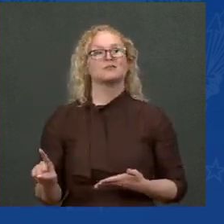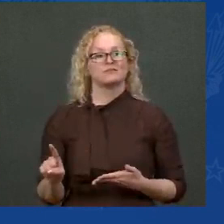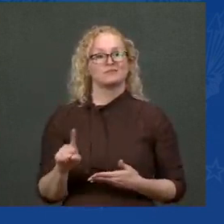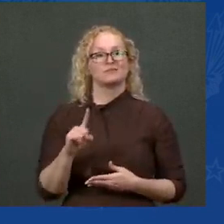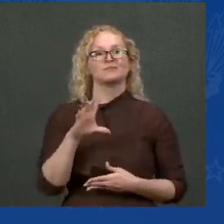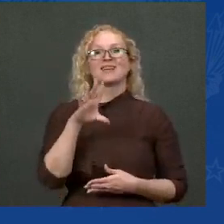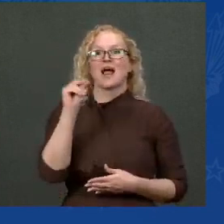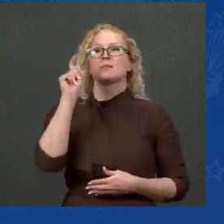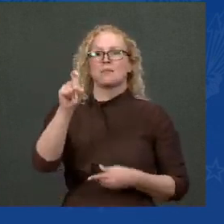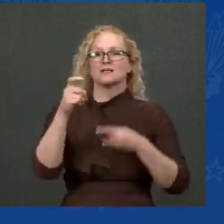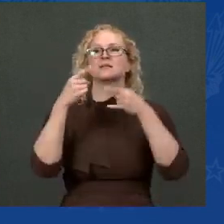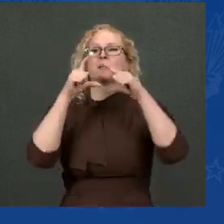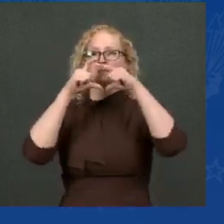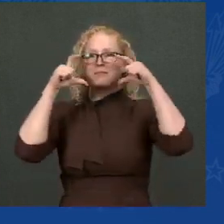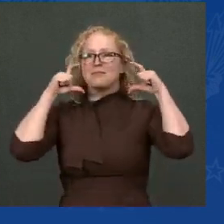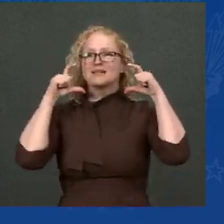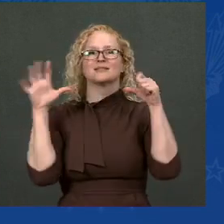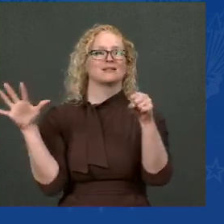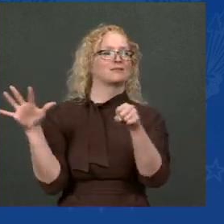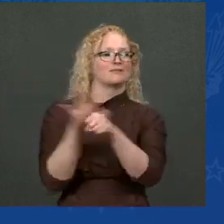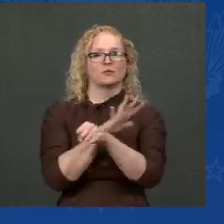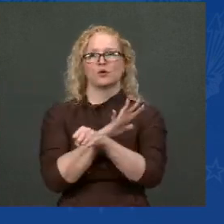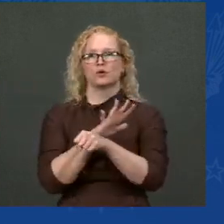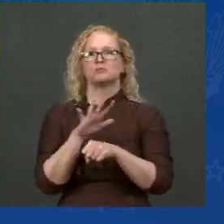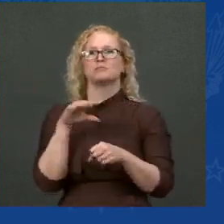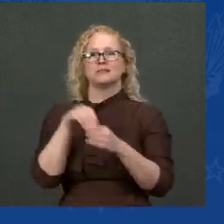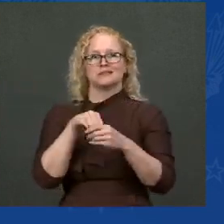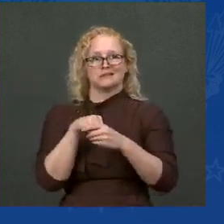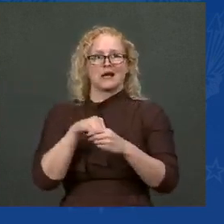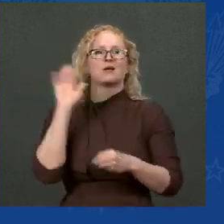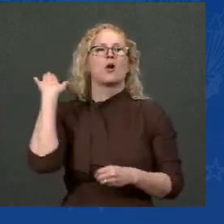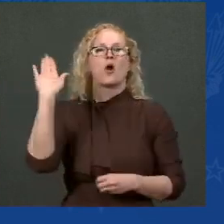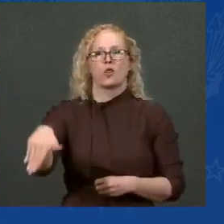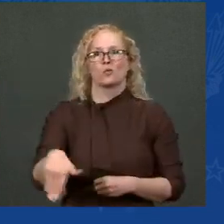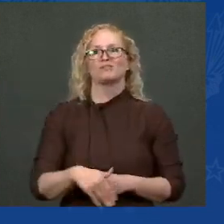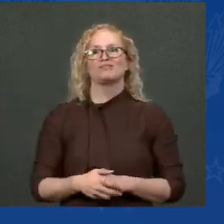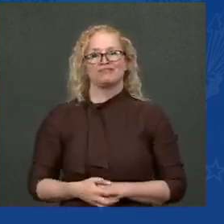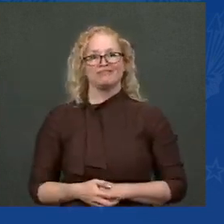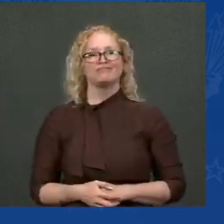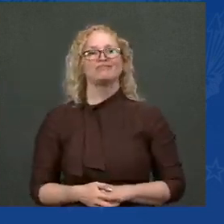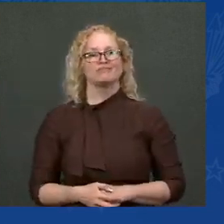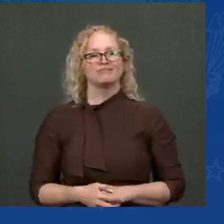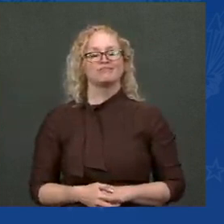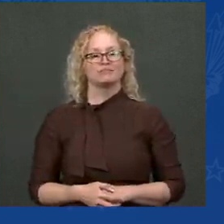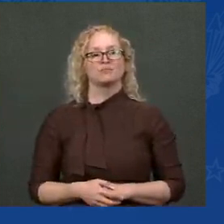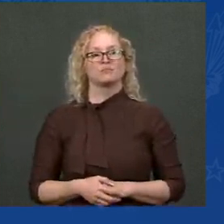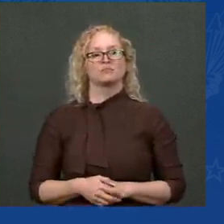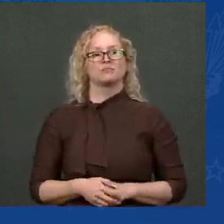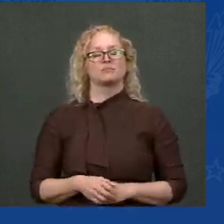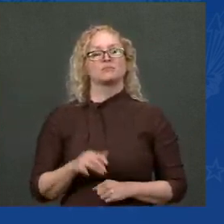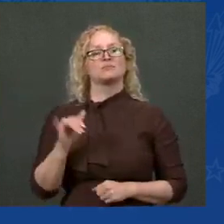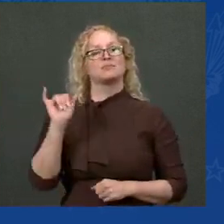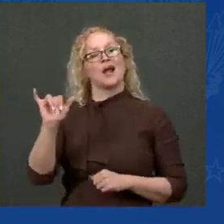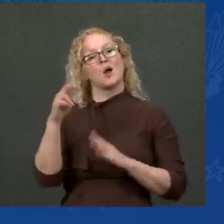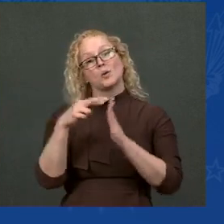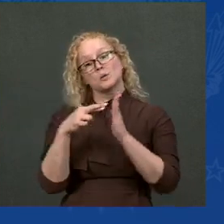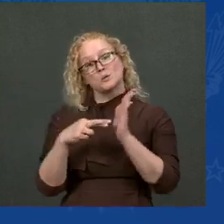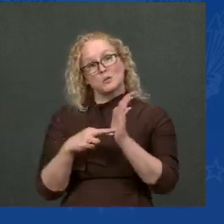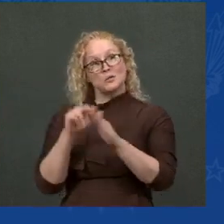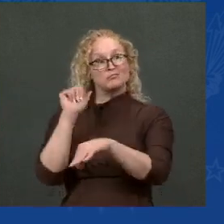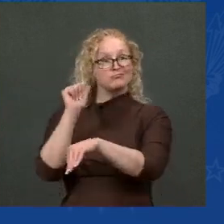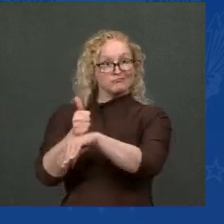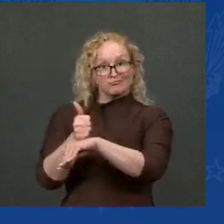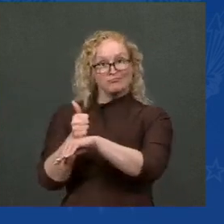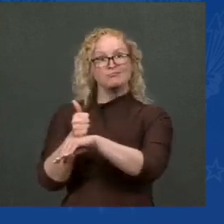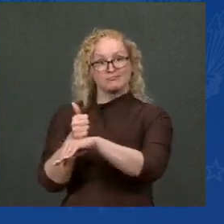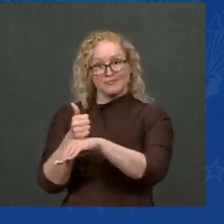vaccinated. Together, these rules, along with other requirements we've put in place, means that two-thirds of all workers in the United States are now